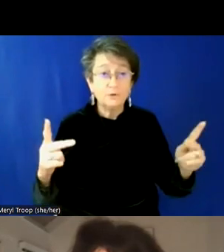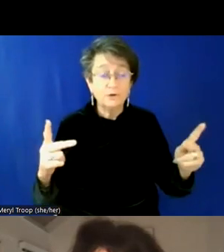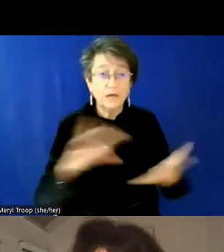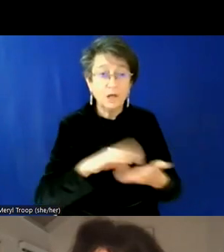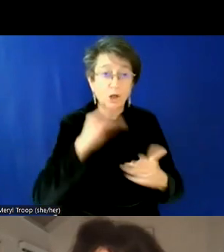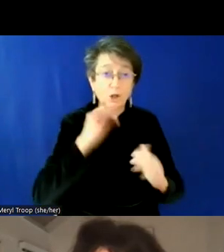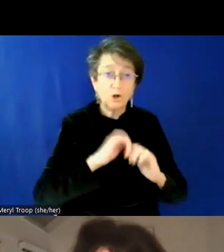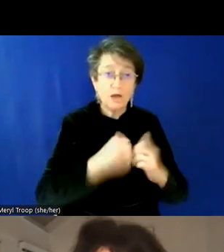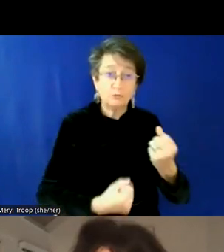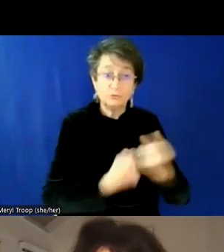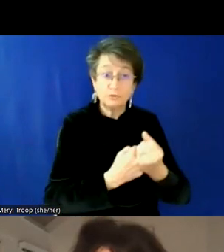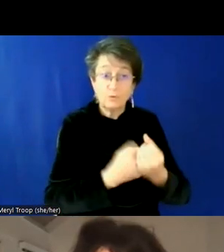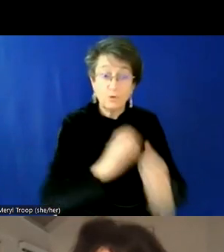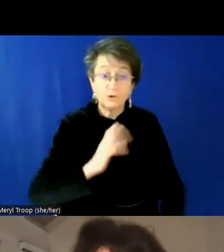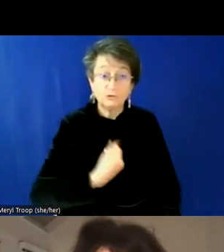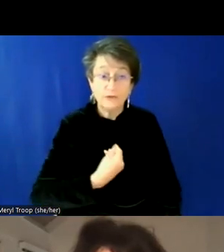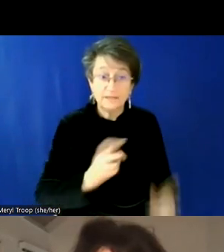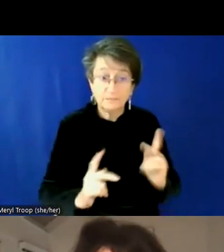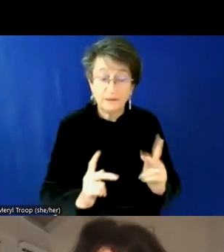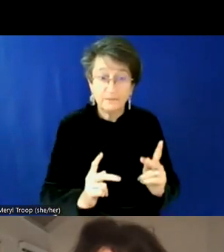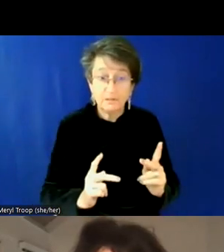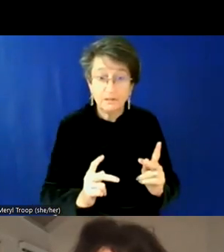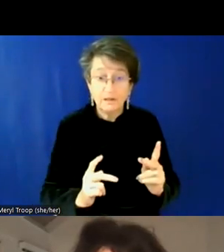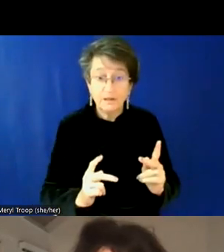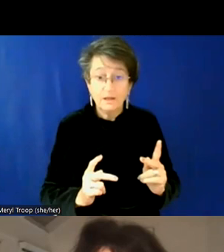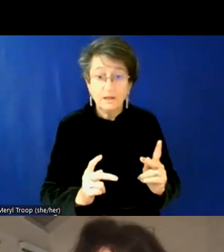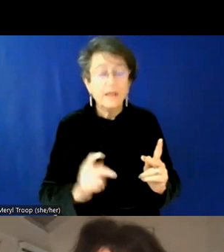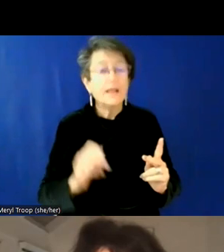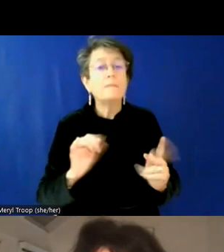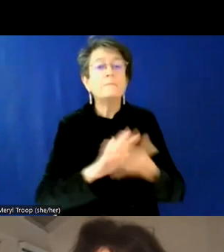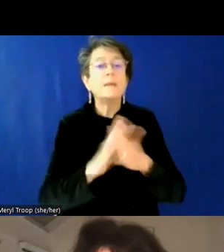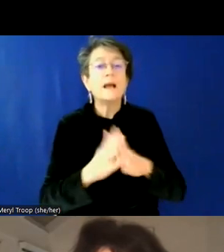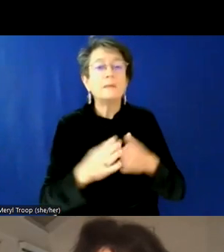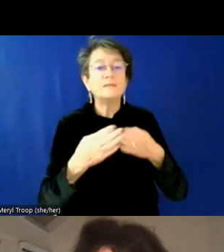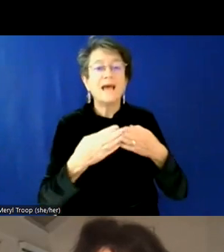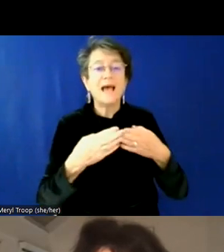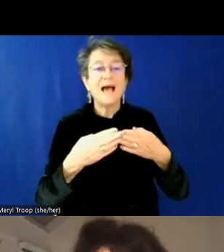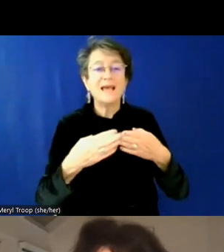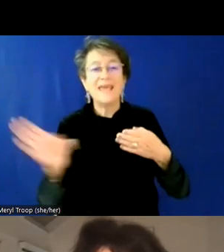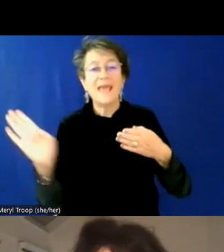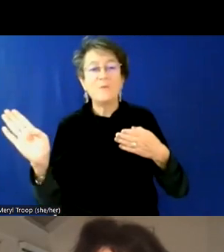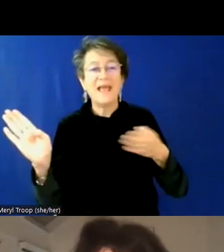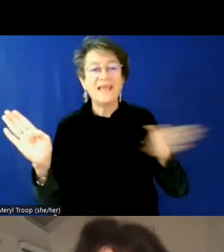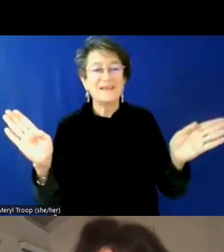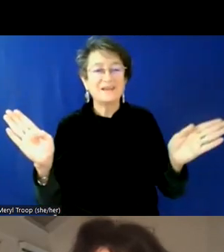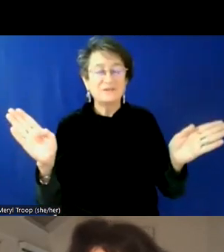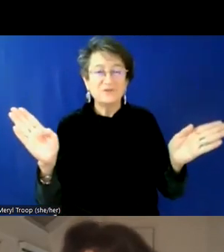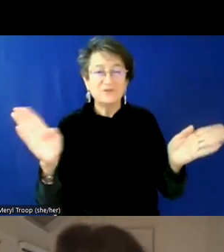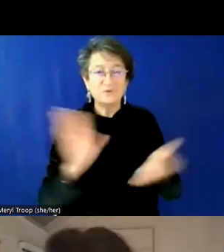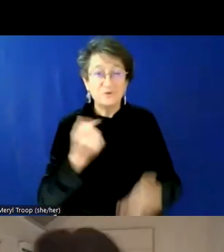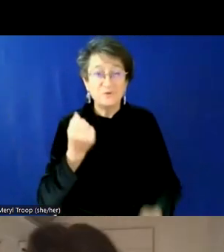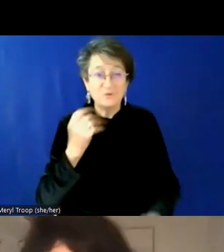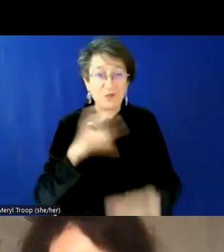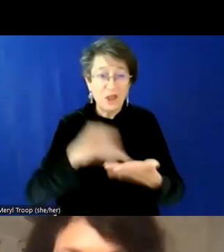uh, as sort of an, sort of a gateway point in learning to love and understand, empathize with people